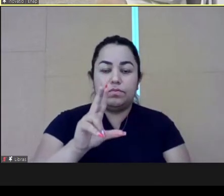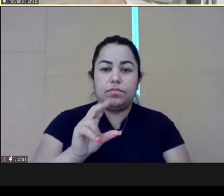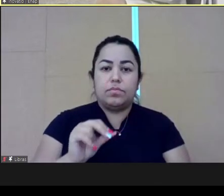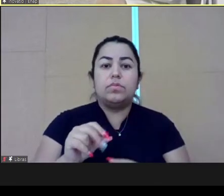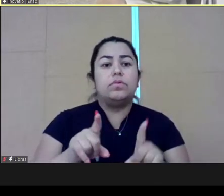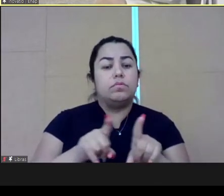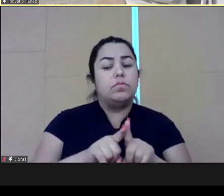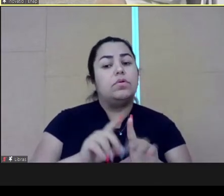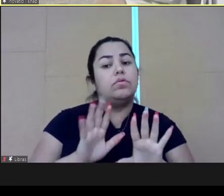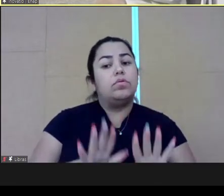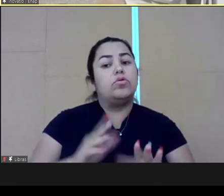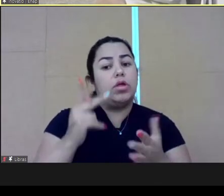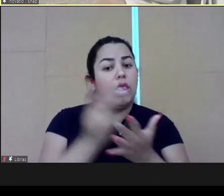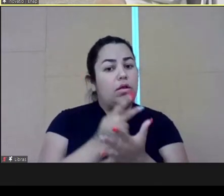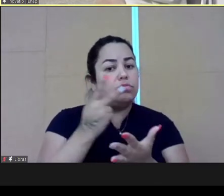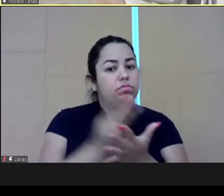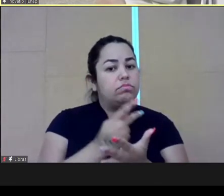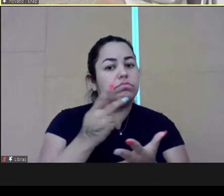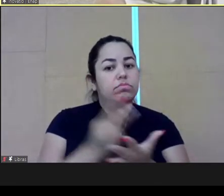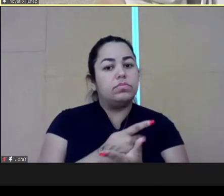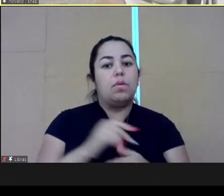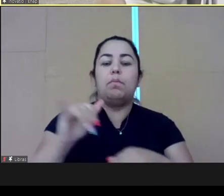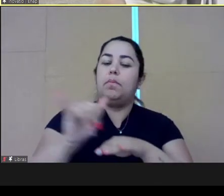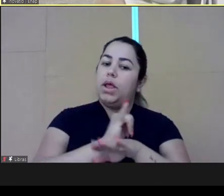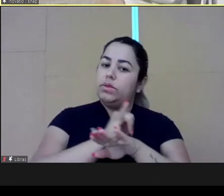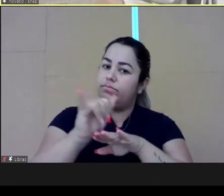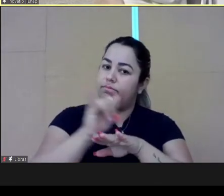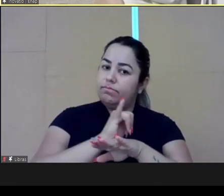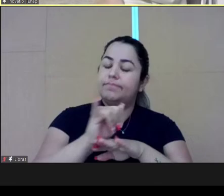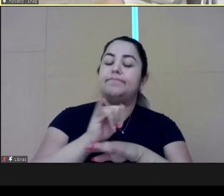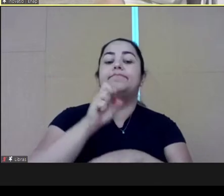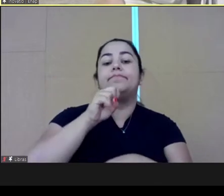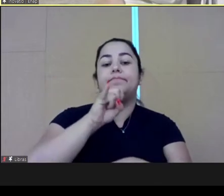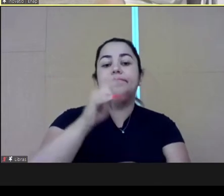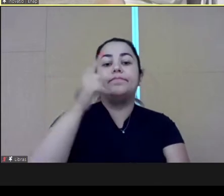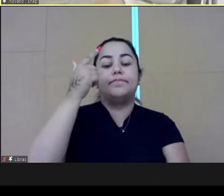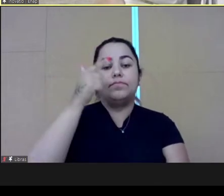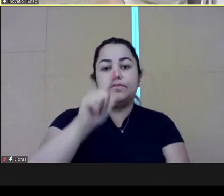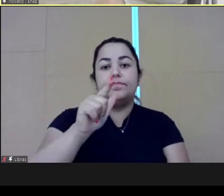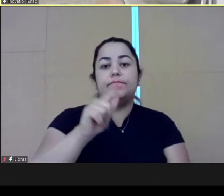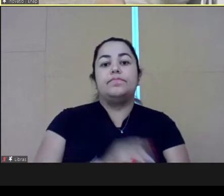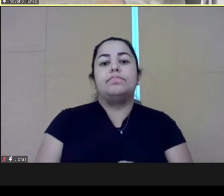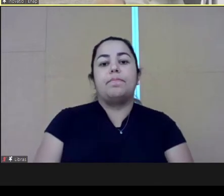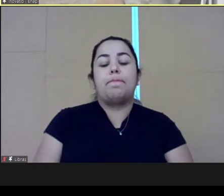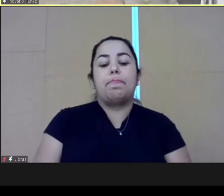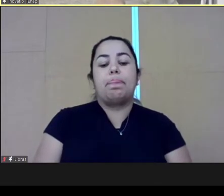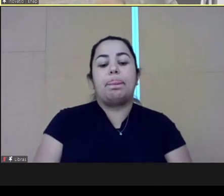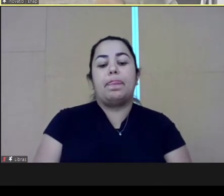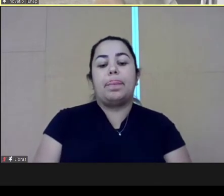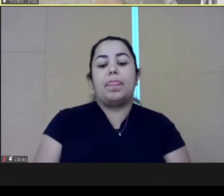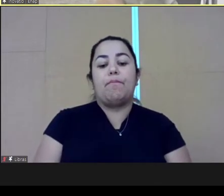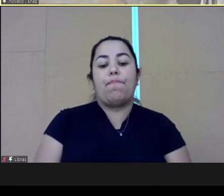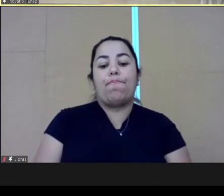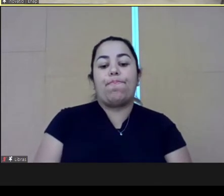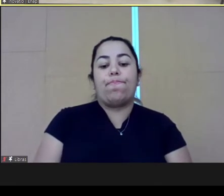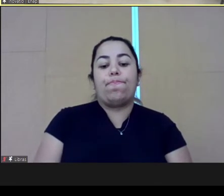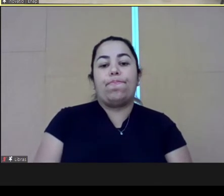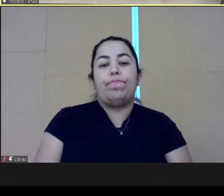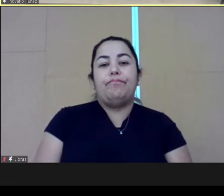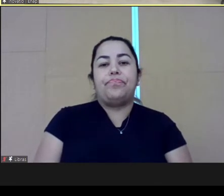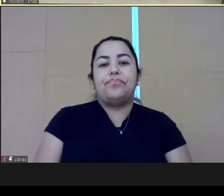challenge. We are trying, we are doing a trial and error methodology.